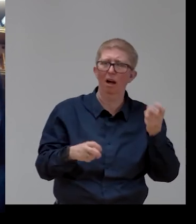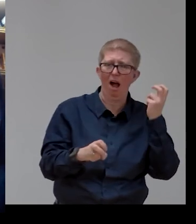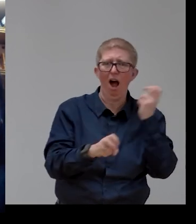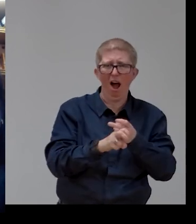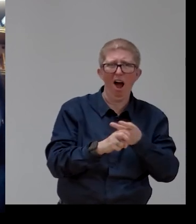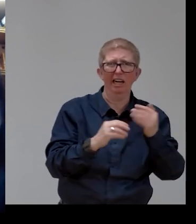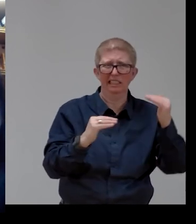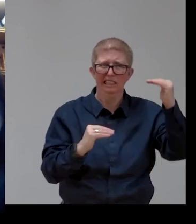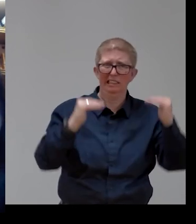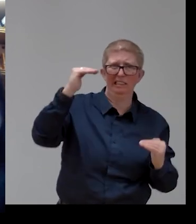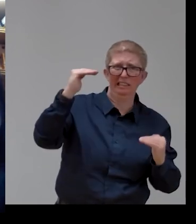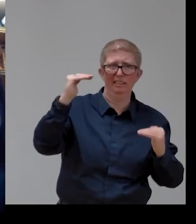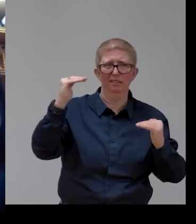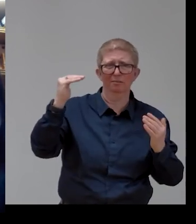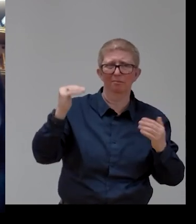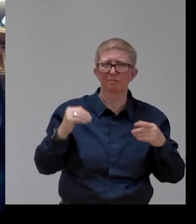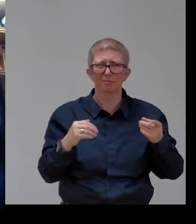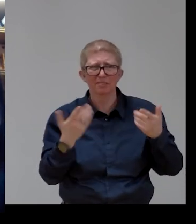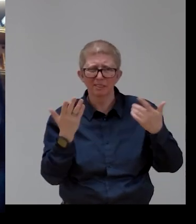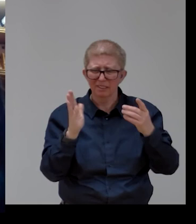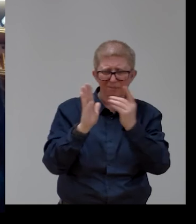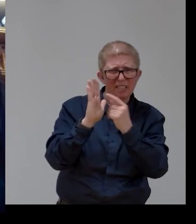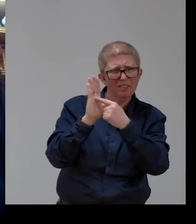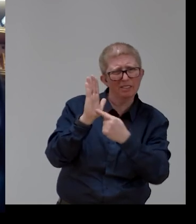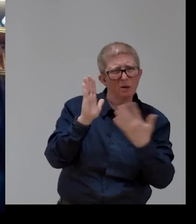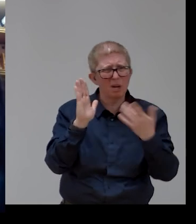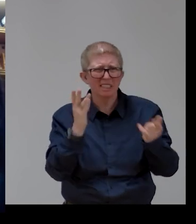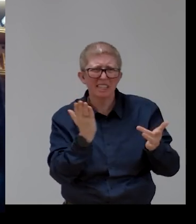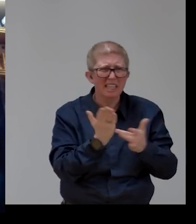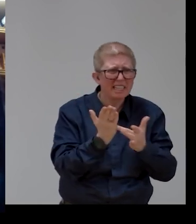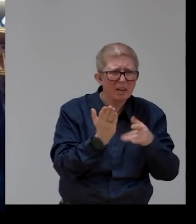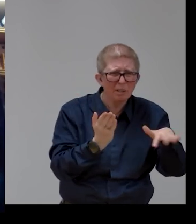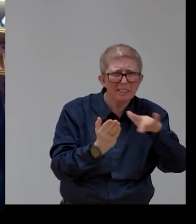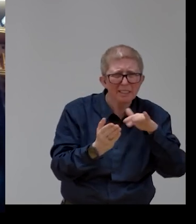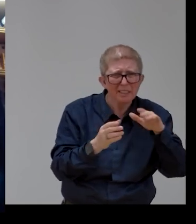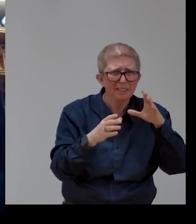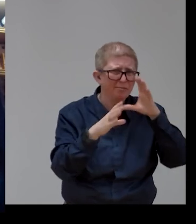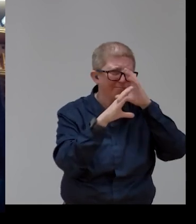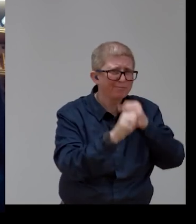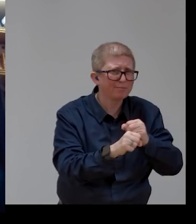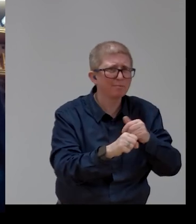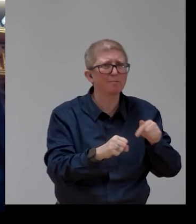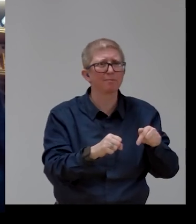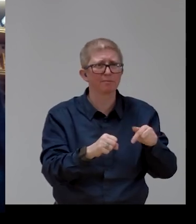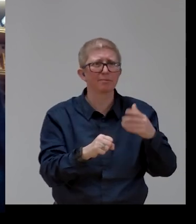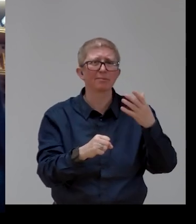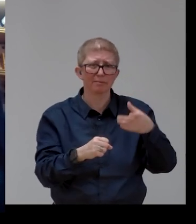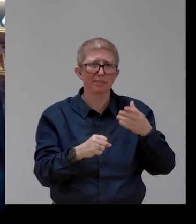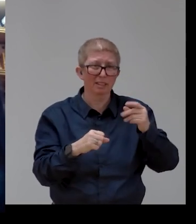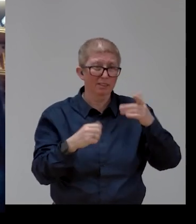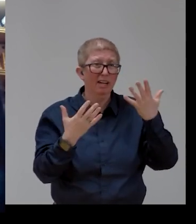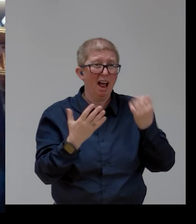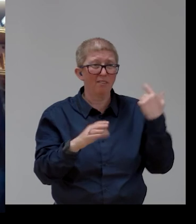difficult to justify that the technological component in those devices is the reason why those devices are so expensive.